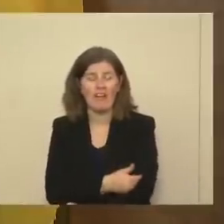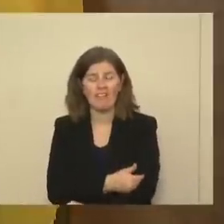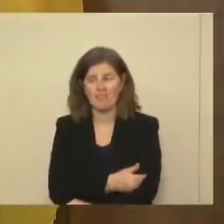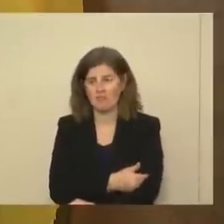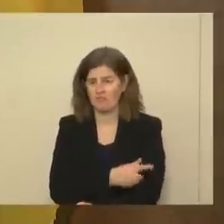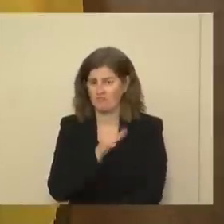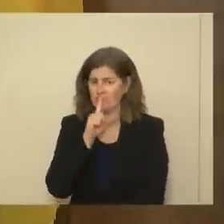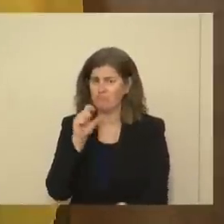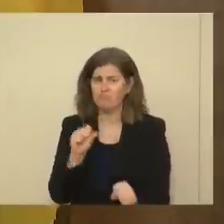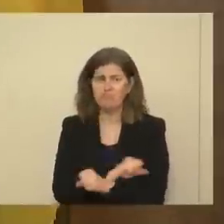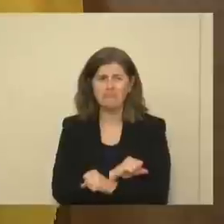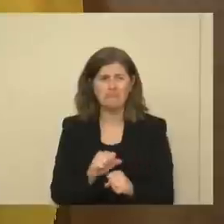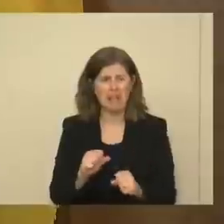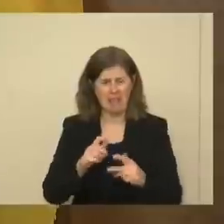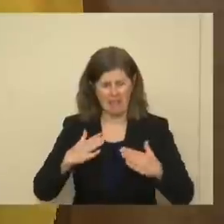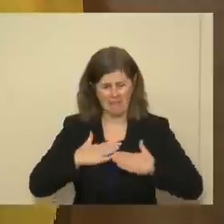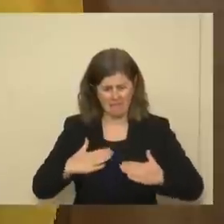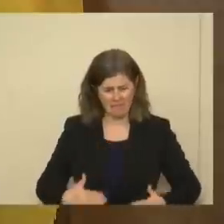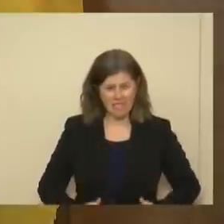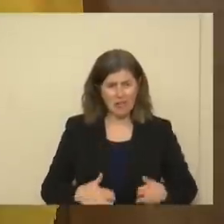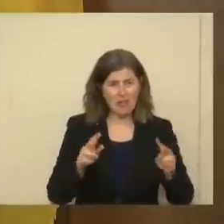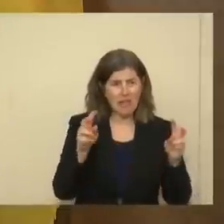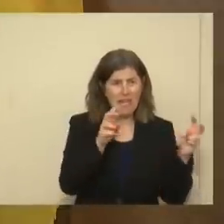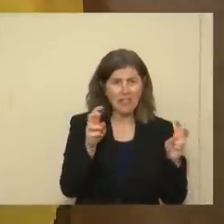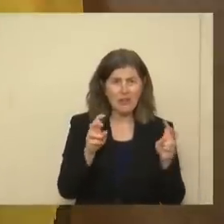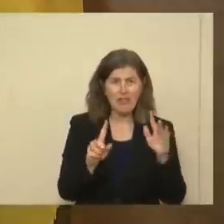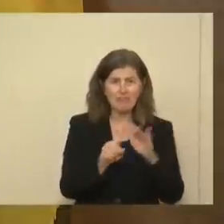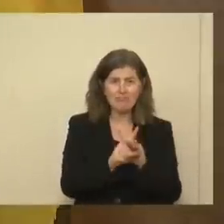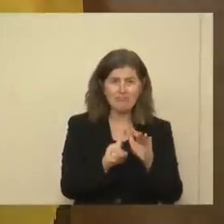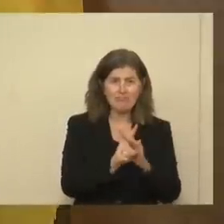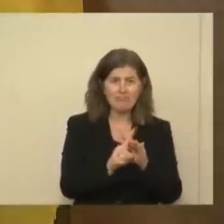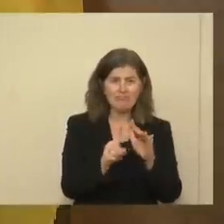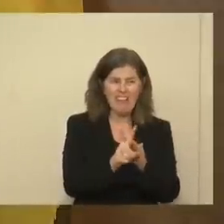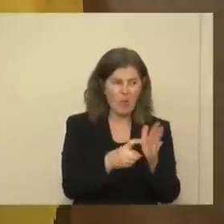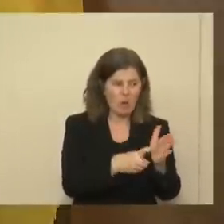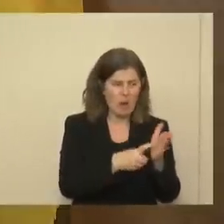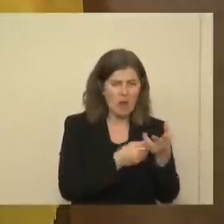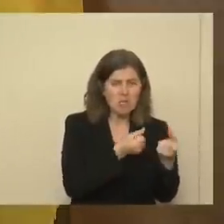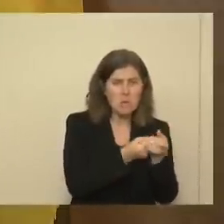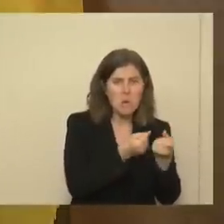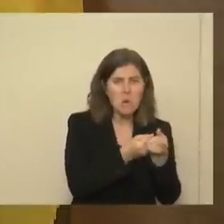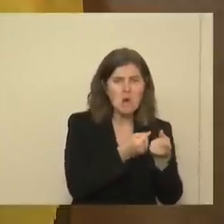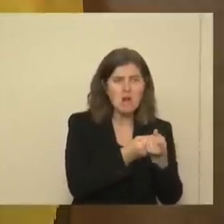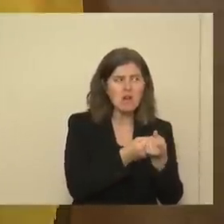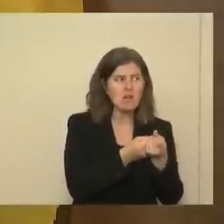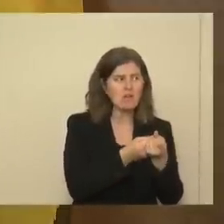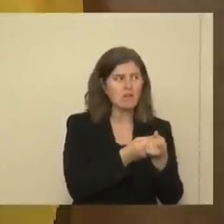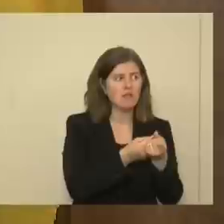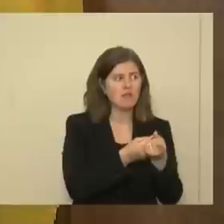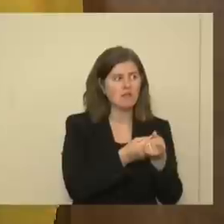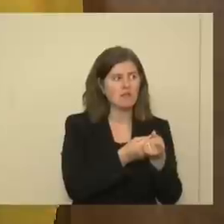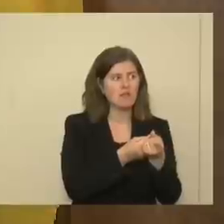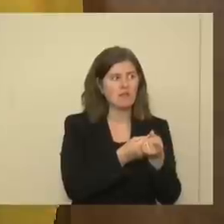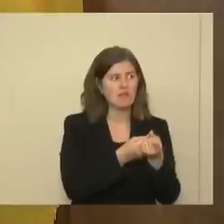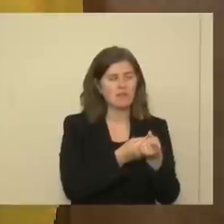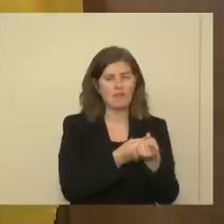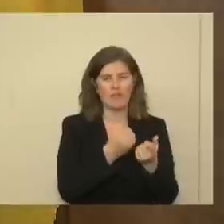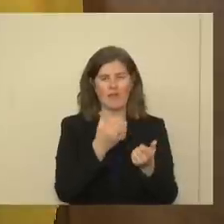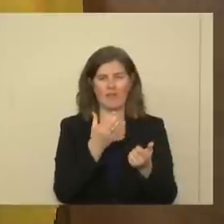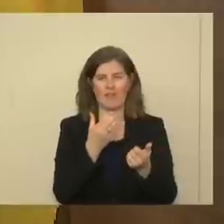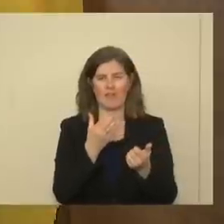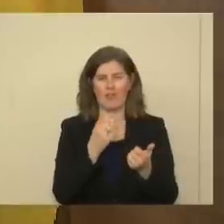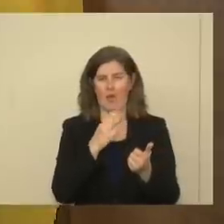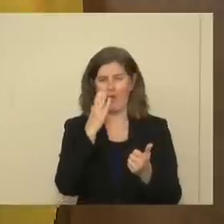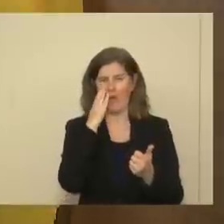doubt that the physical issues that are problematic, that require support, and, you know, no one's better at knowing when